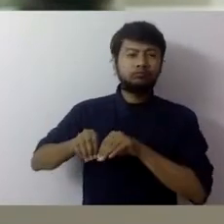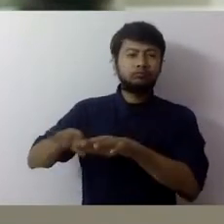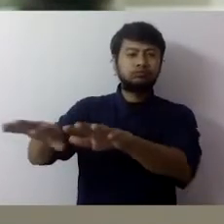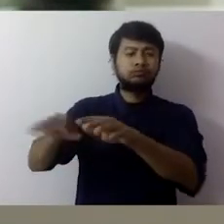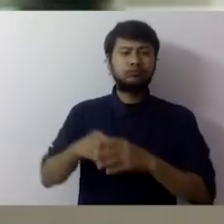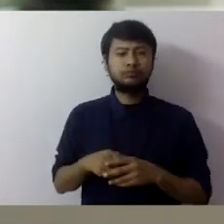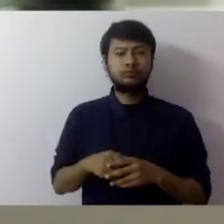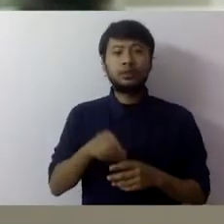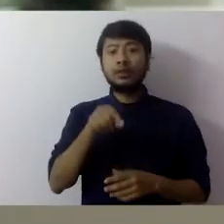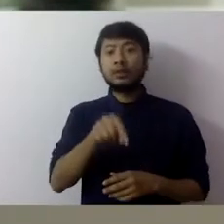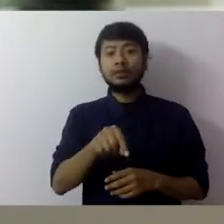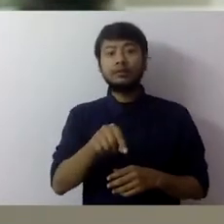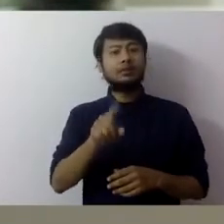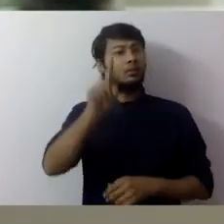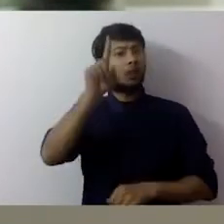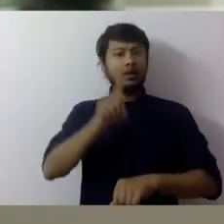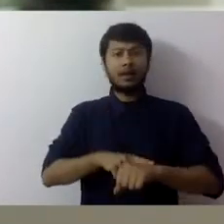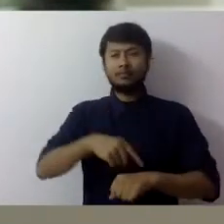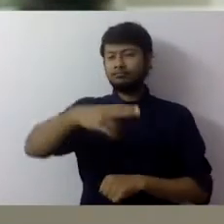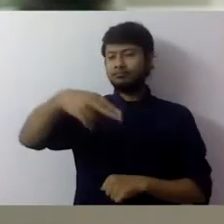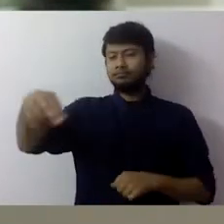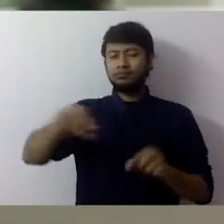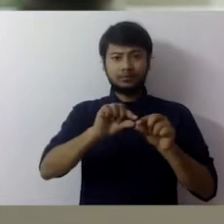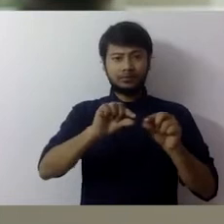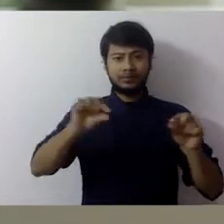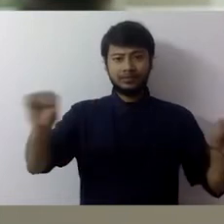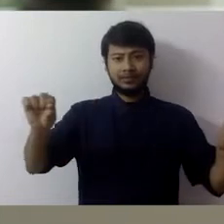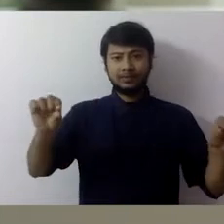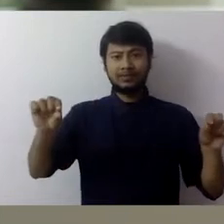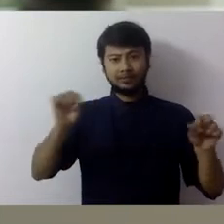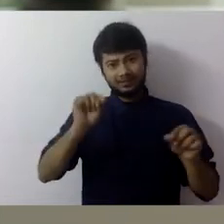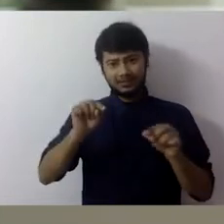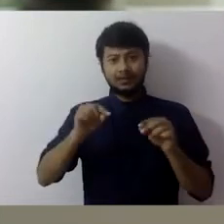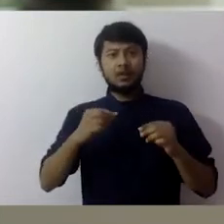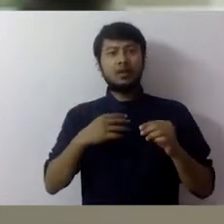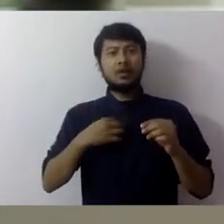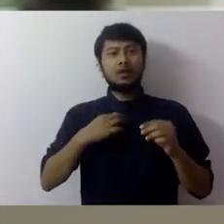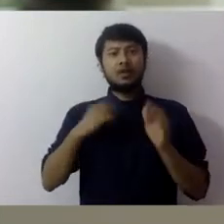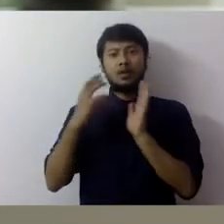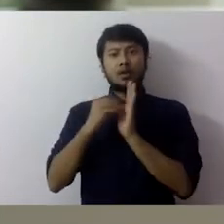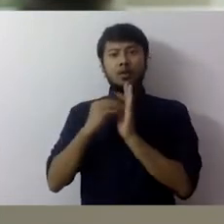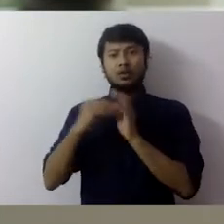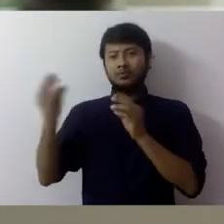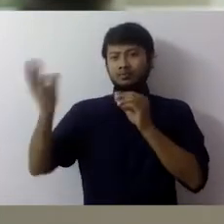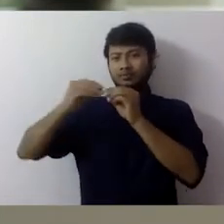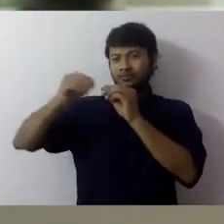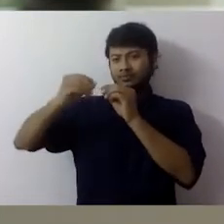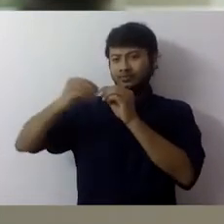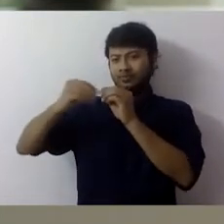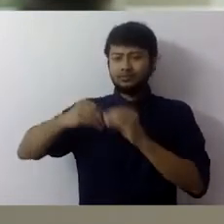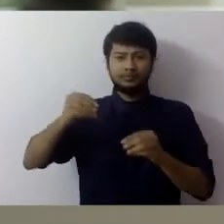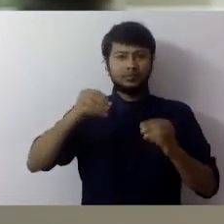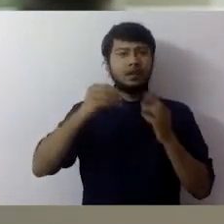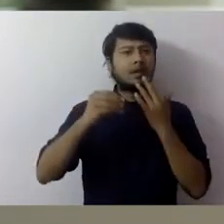colored at one go perhaps using temporary brushes made of cotton rolled on top of sticks. This is noticeable in the color